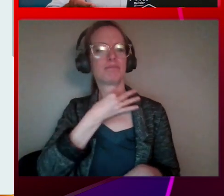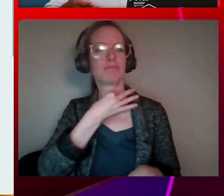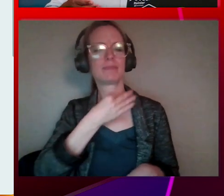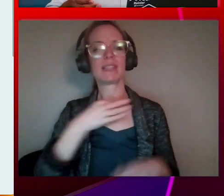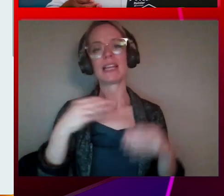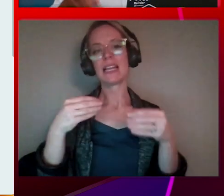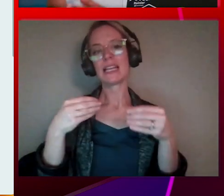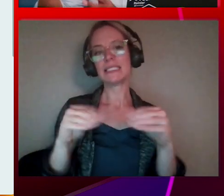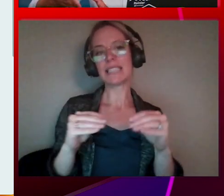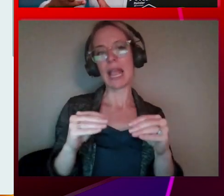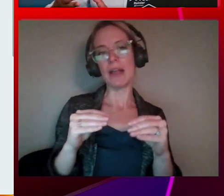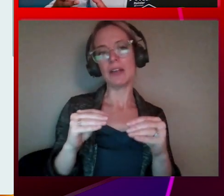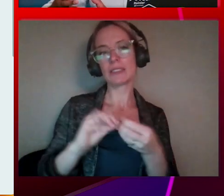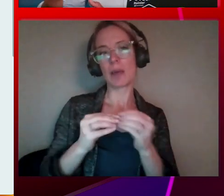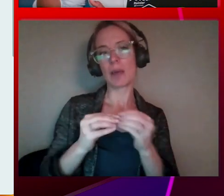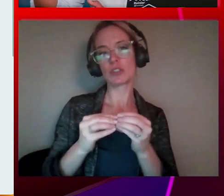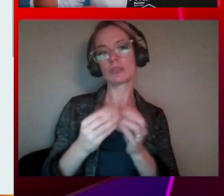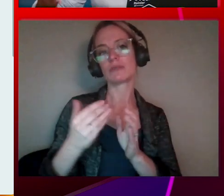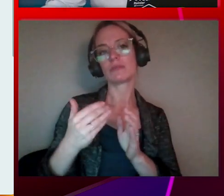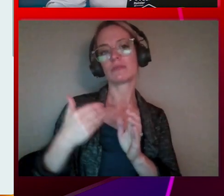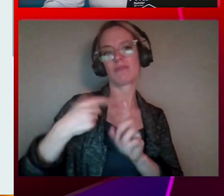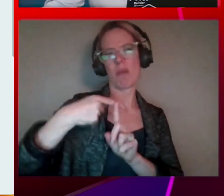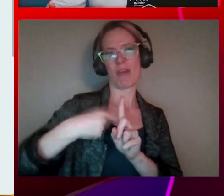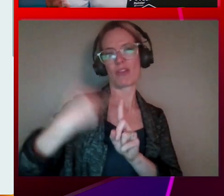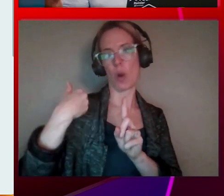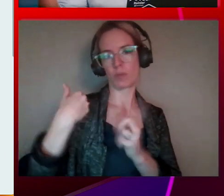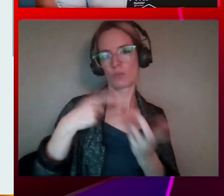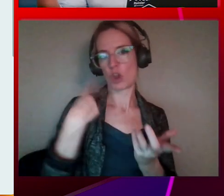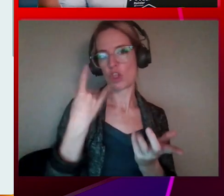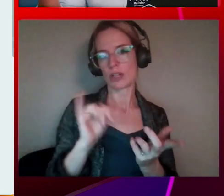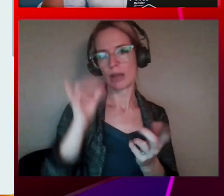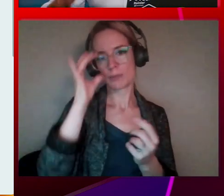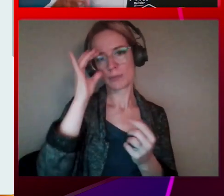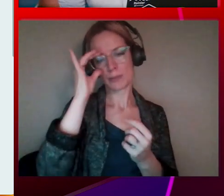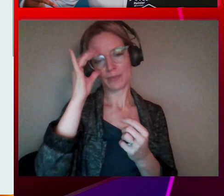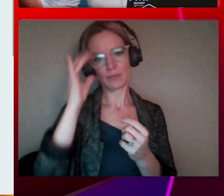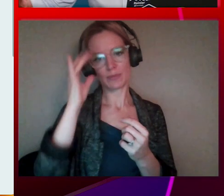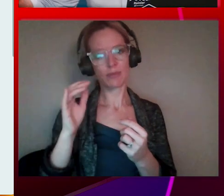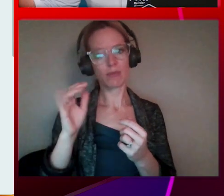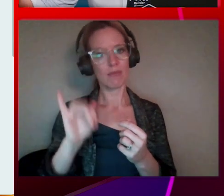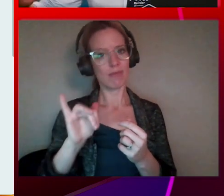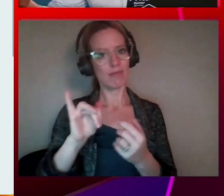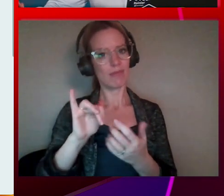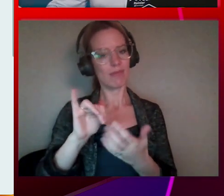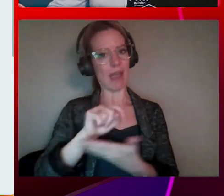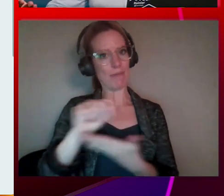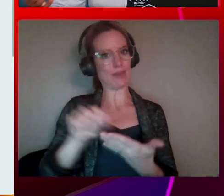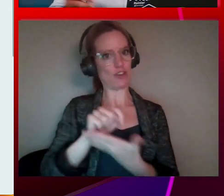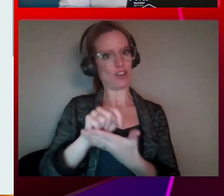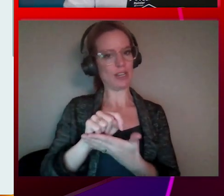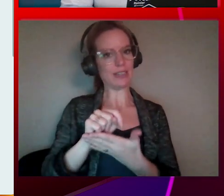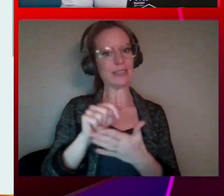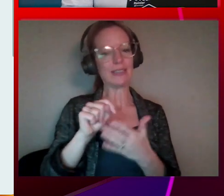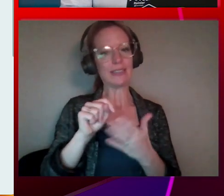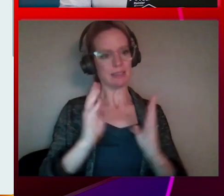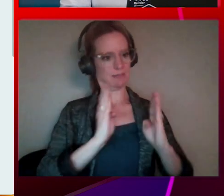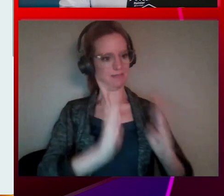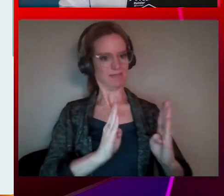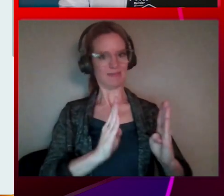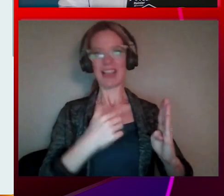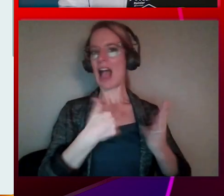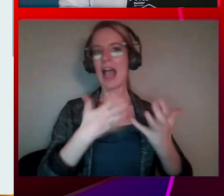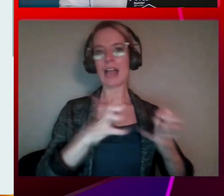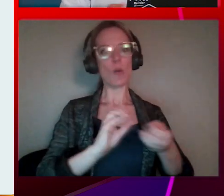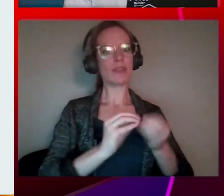of last month? Yeah. That's a point in time. There's a period in time. And I don't want those numbers to constantly change. So